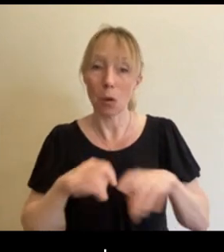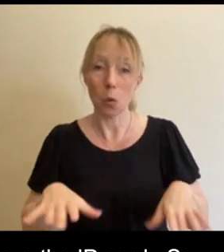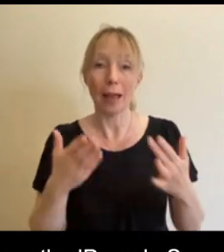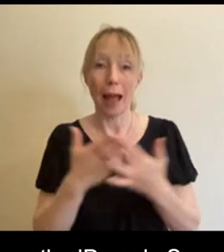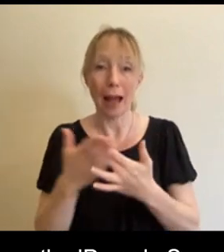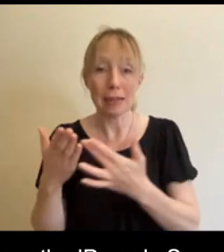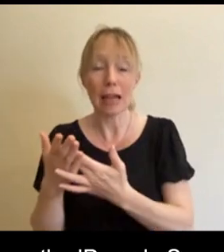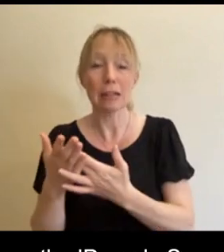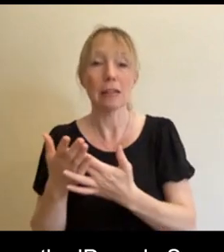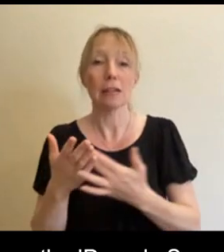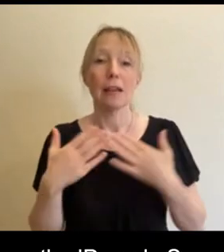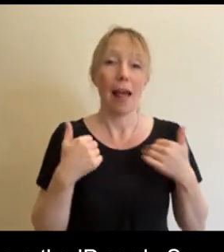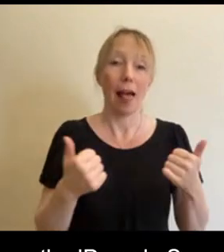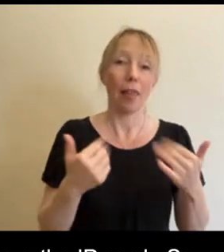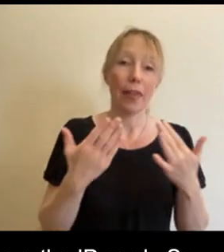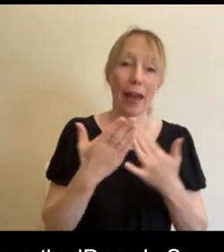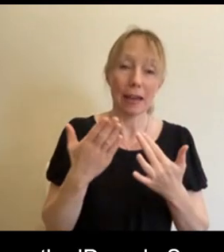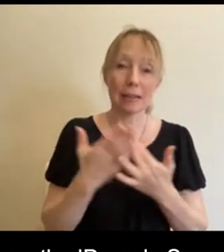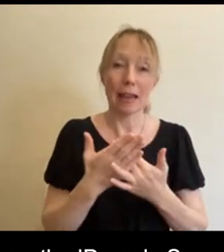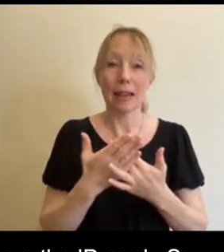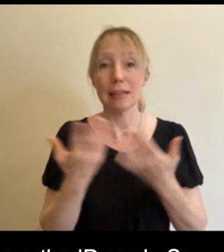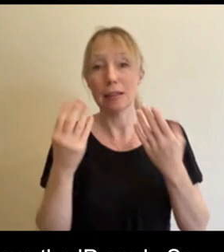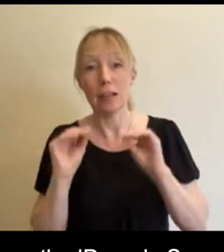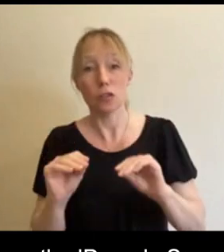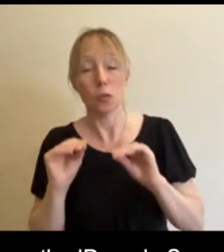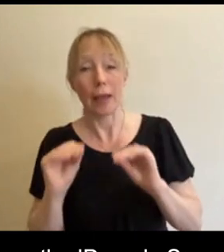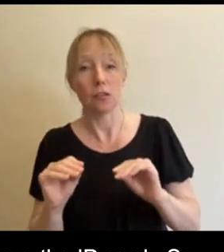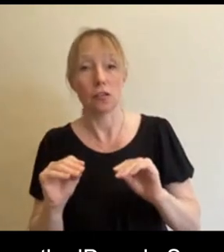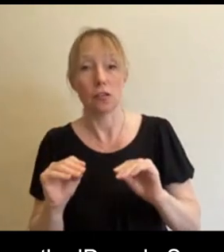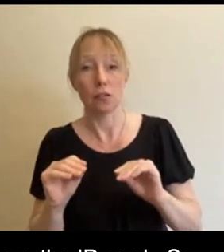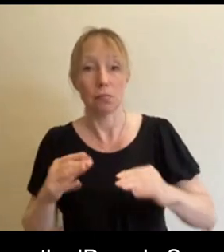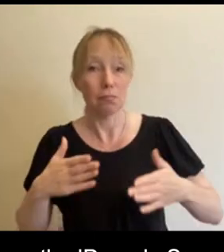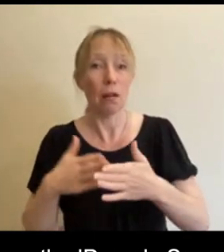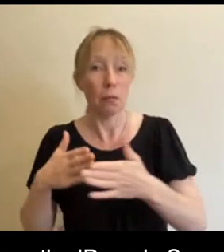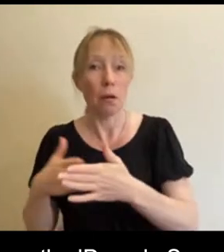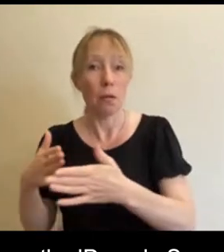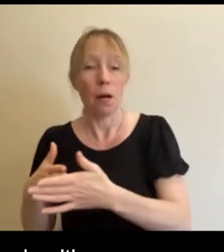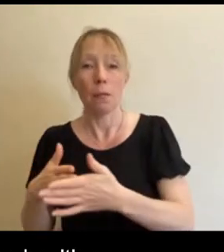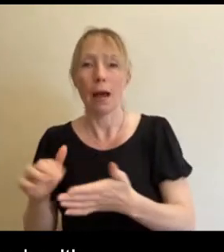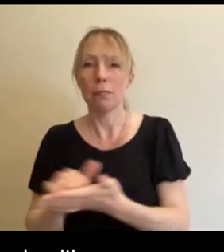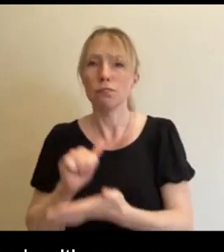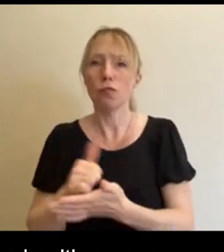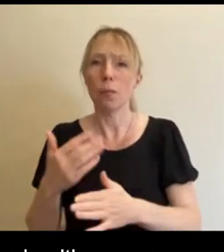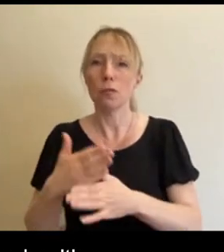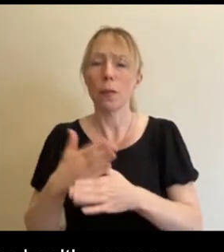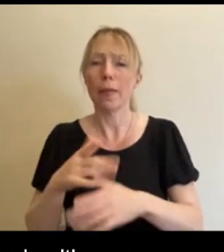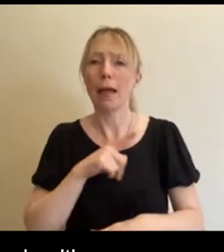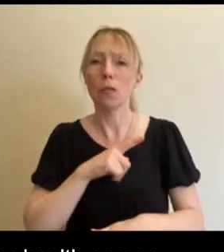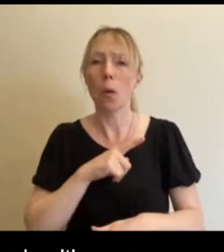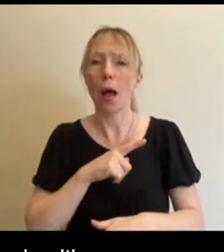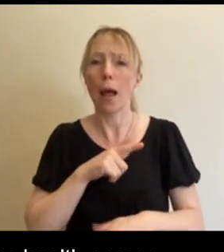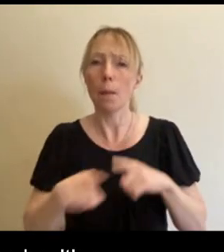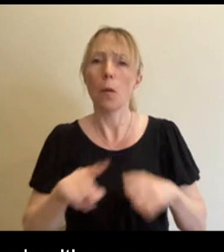such as health access, also education, and a proper job. So that's why most of the trans woman in